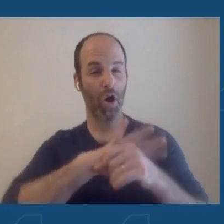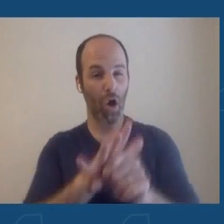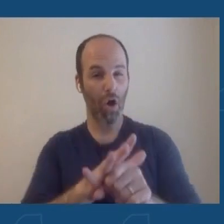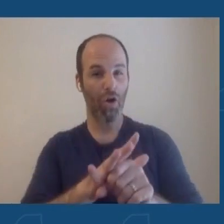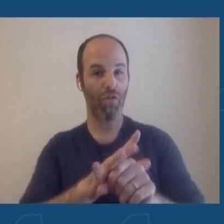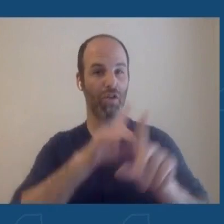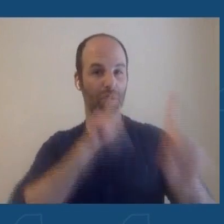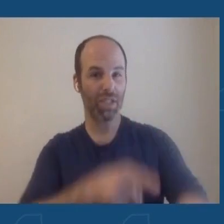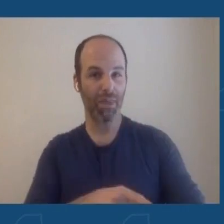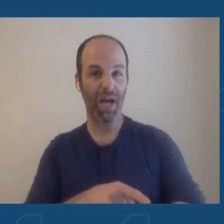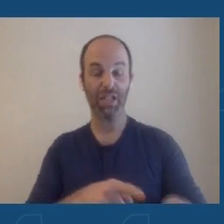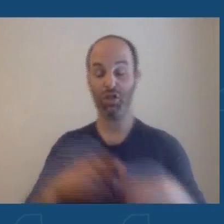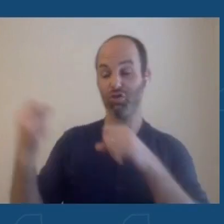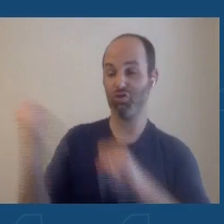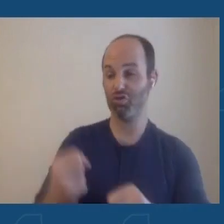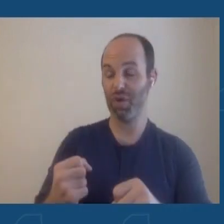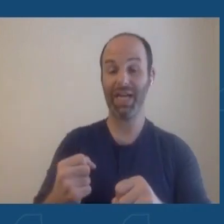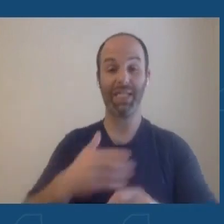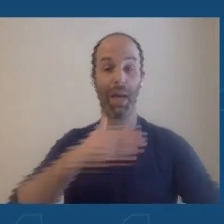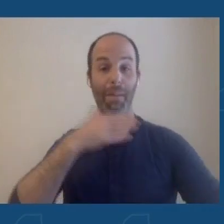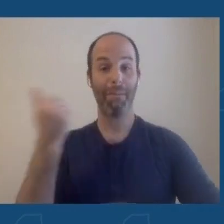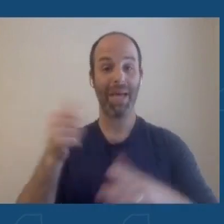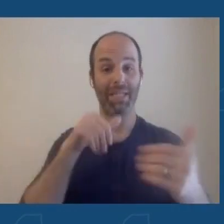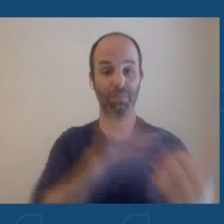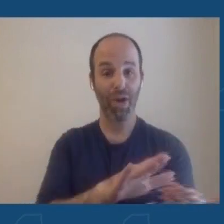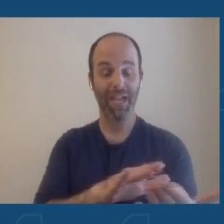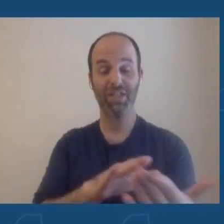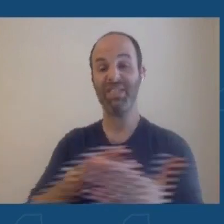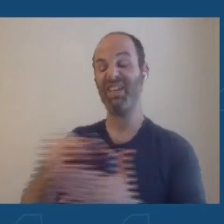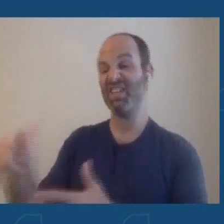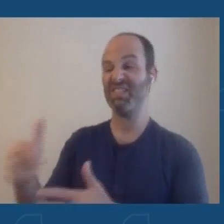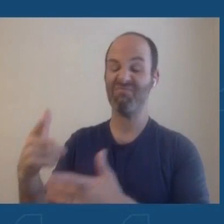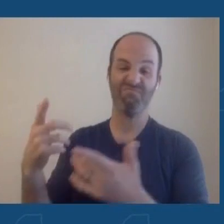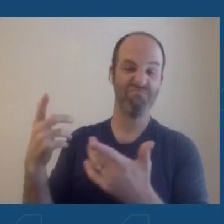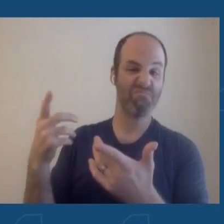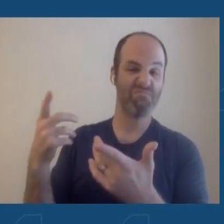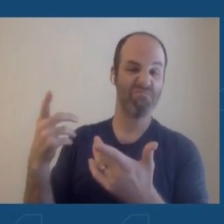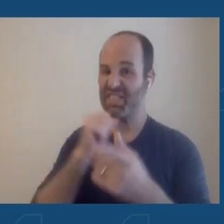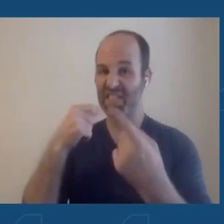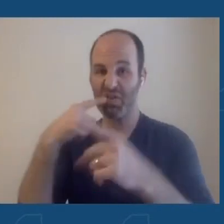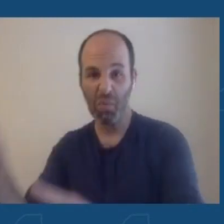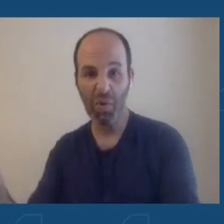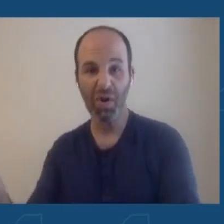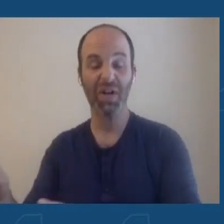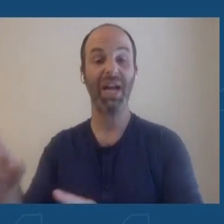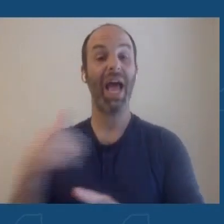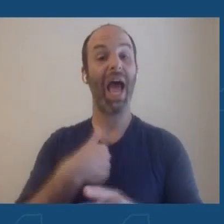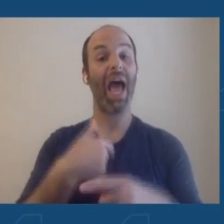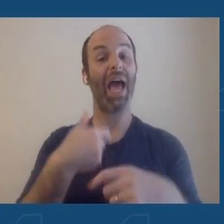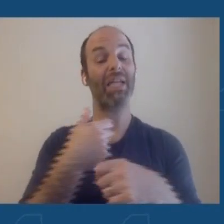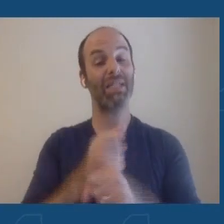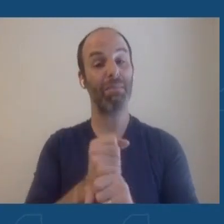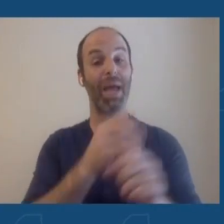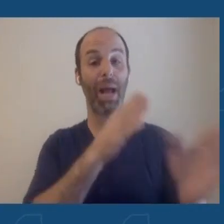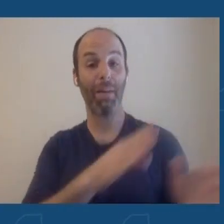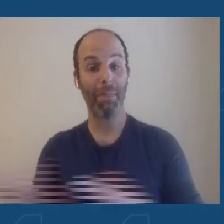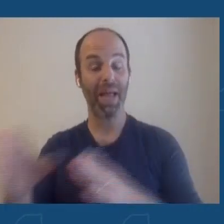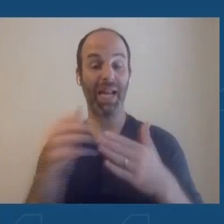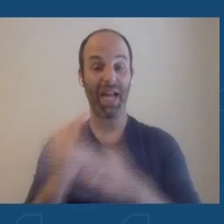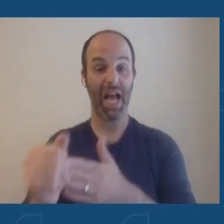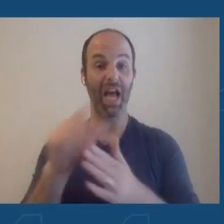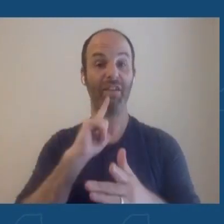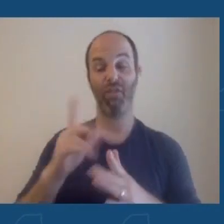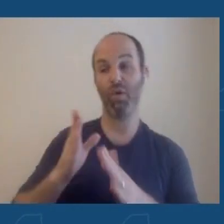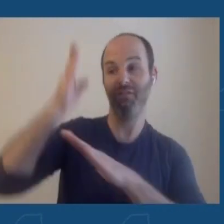practices, as well as deficiencies, provide key recommendations and prepare a planning guide for the state to use in future emergencies. So